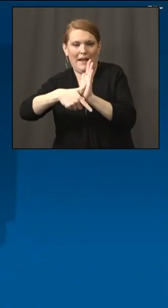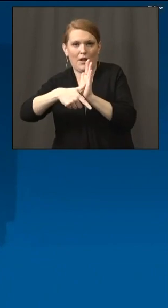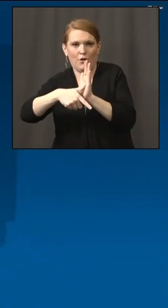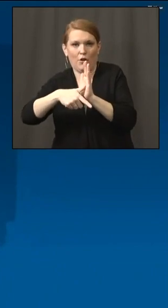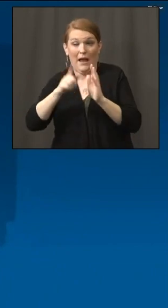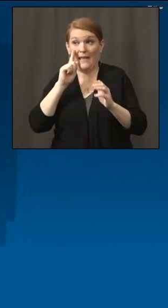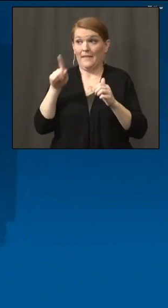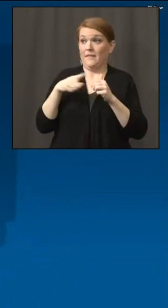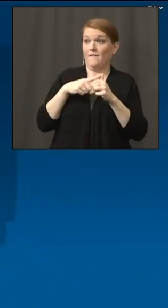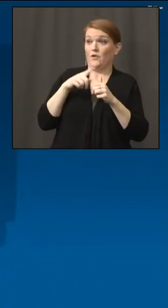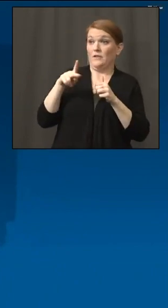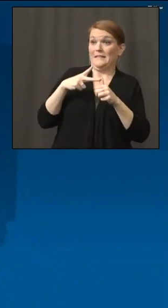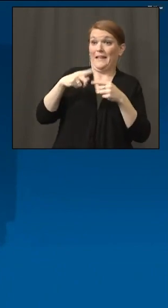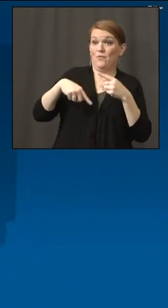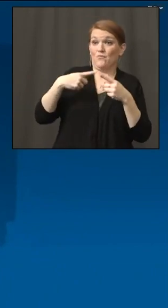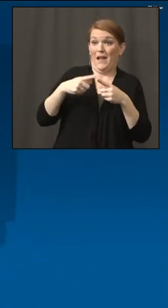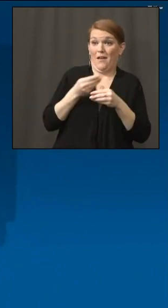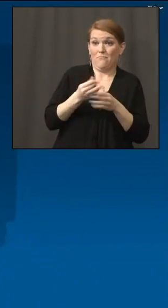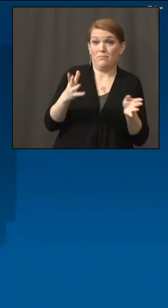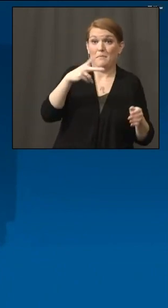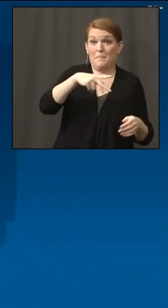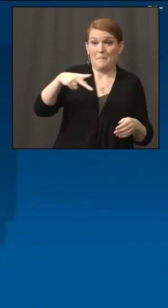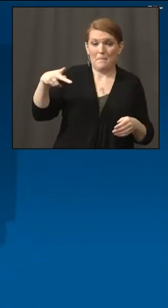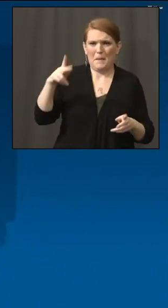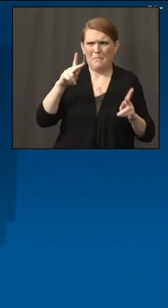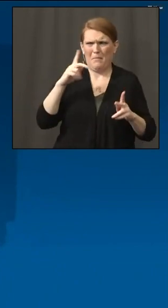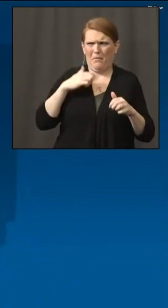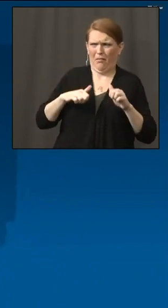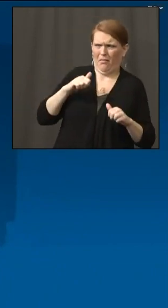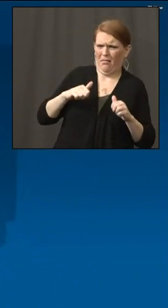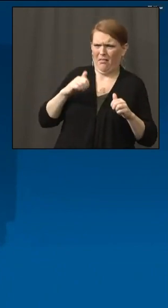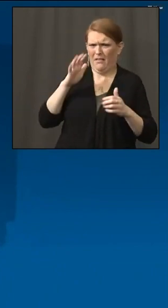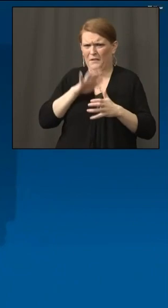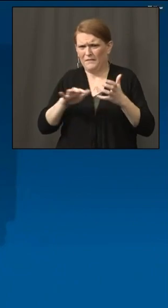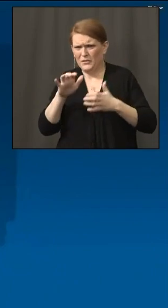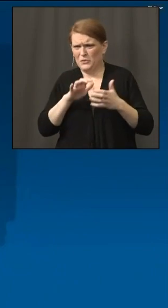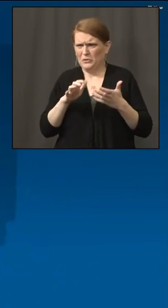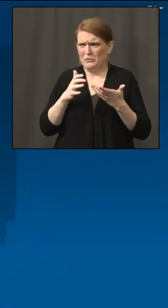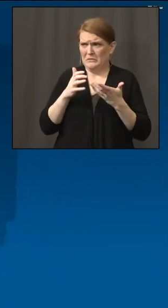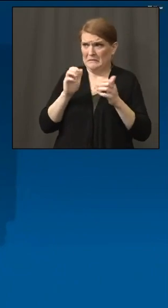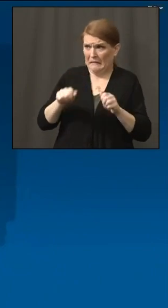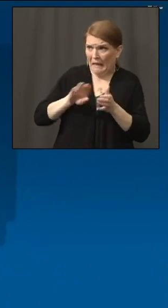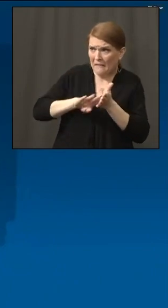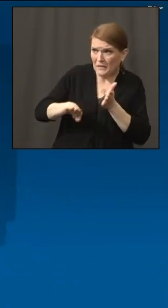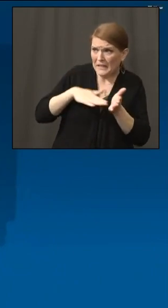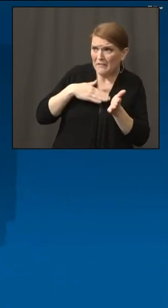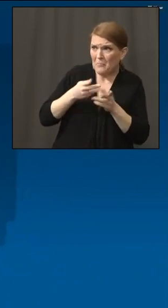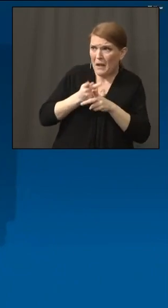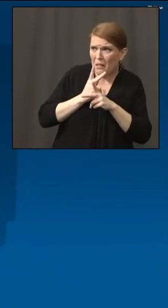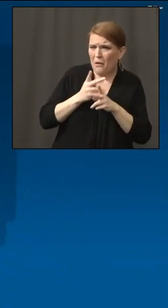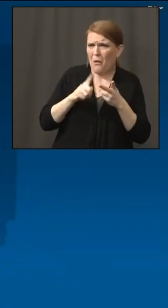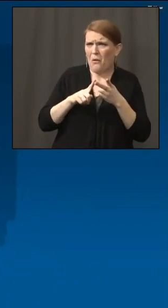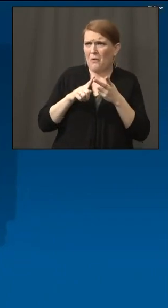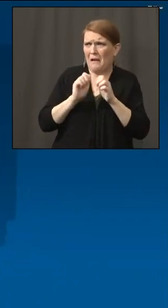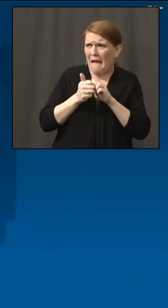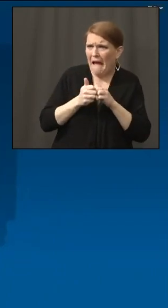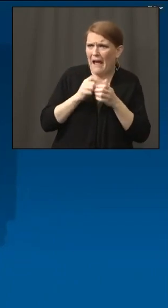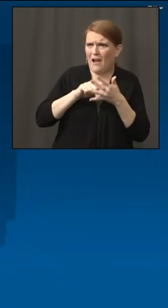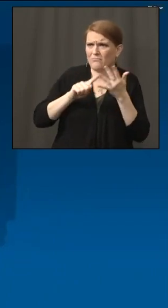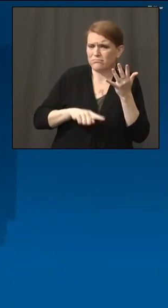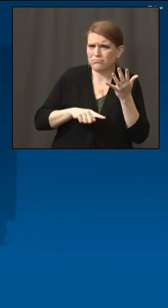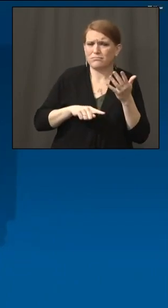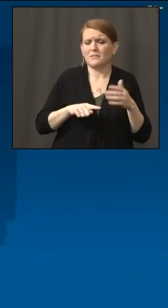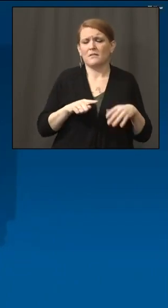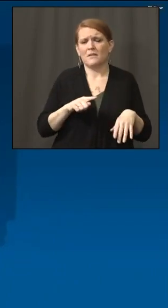on, you know, what those forgivable features were and the details. And there was a lot of back and forth on kind of, you know,